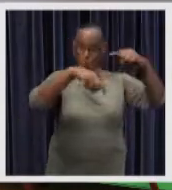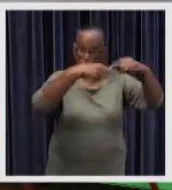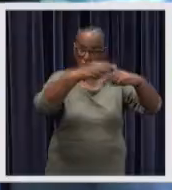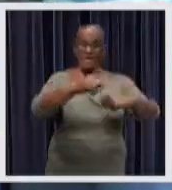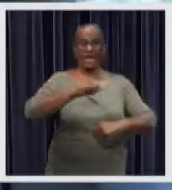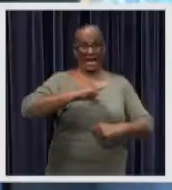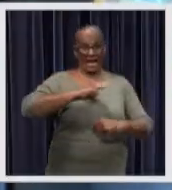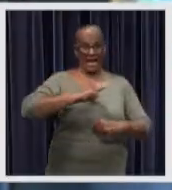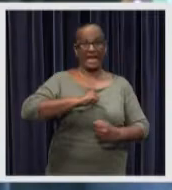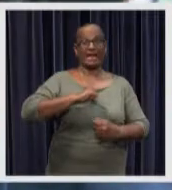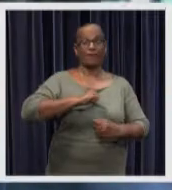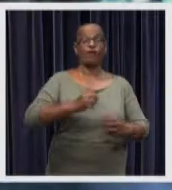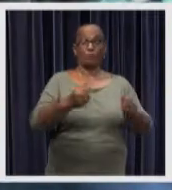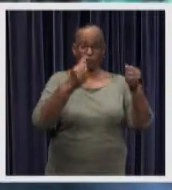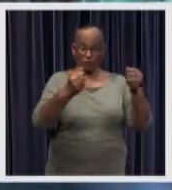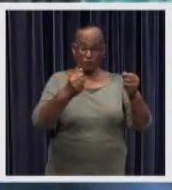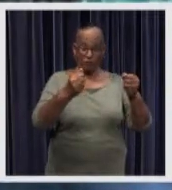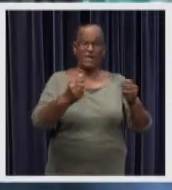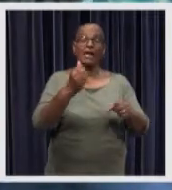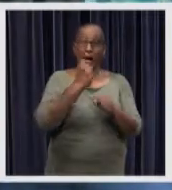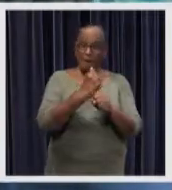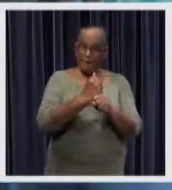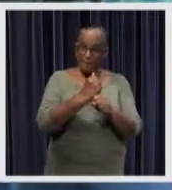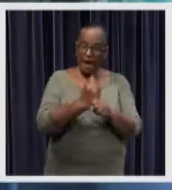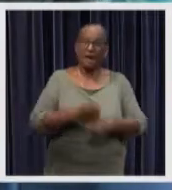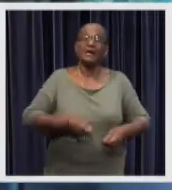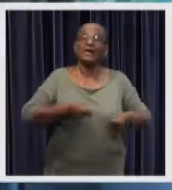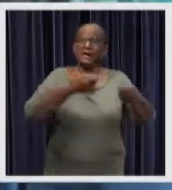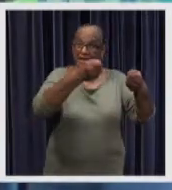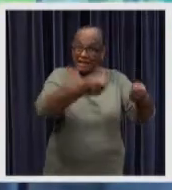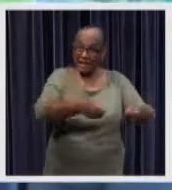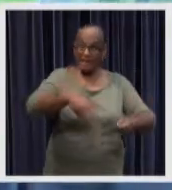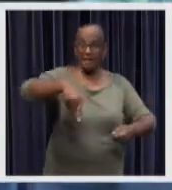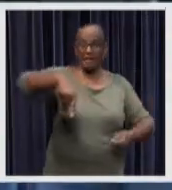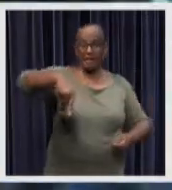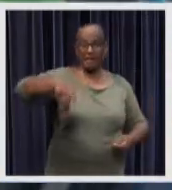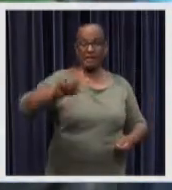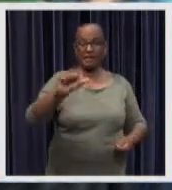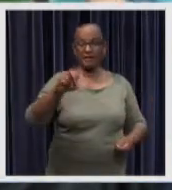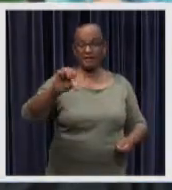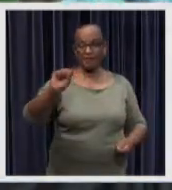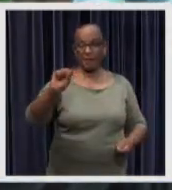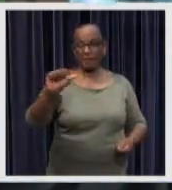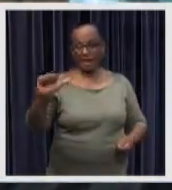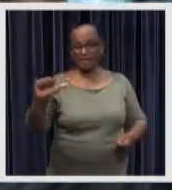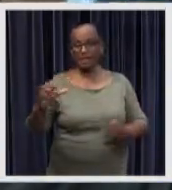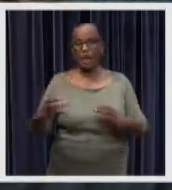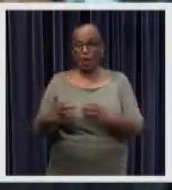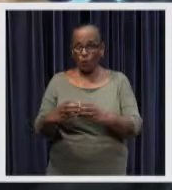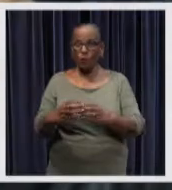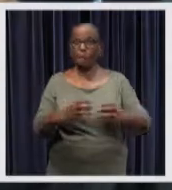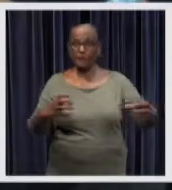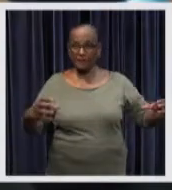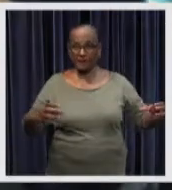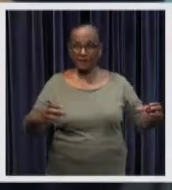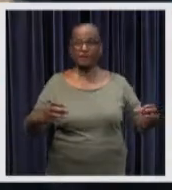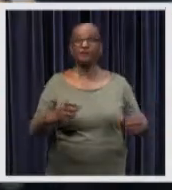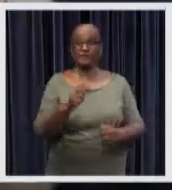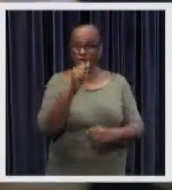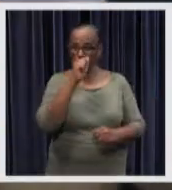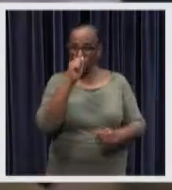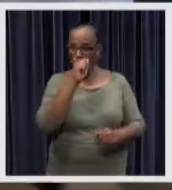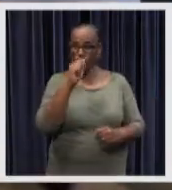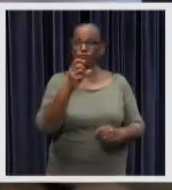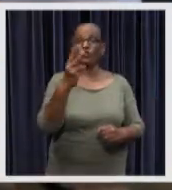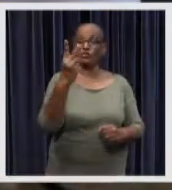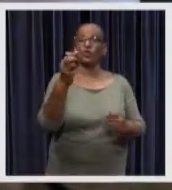trophies are manufactured and donated by the pansa group of companies the final of youth voice 2019